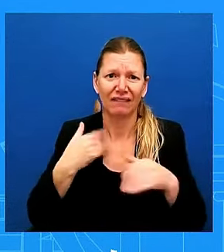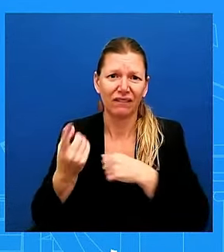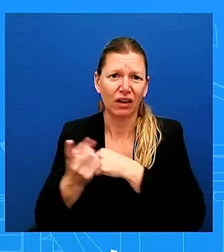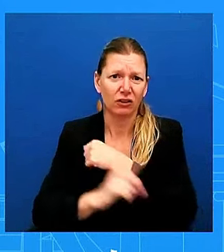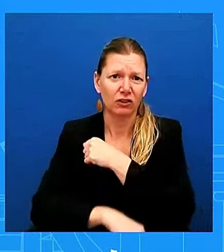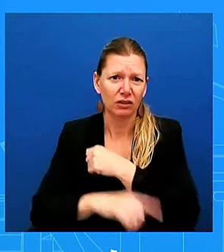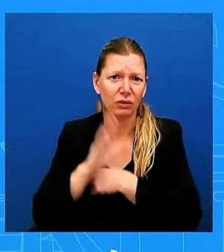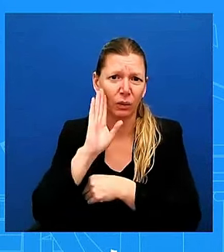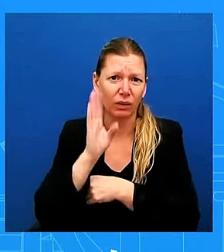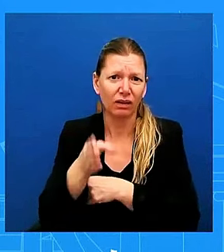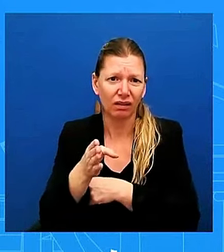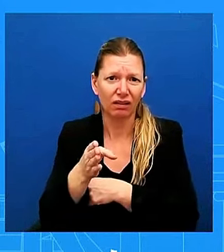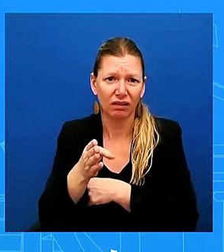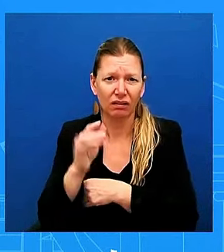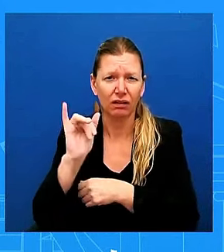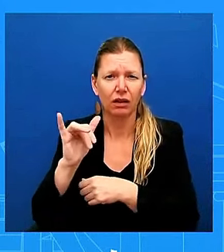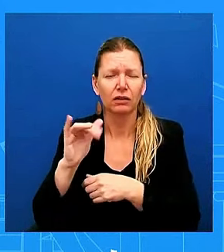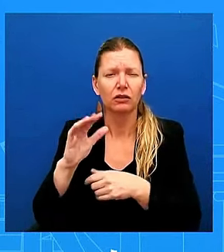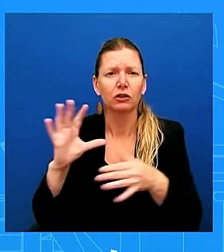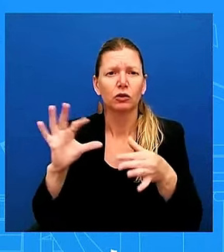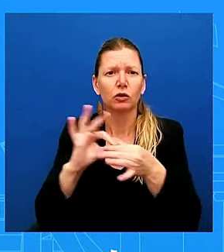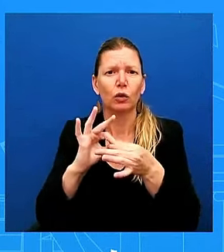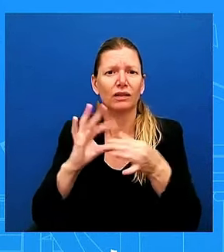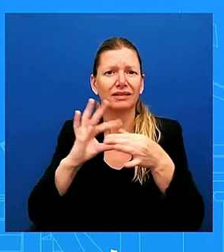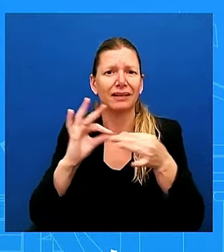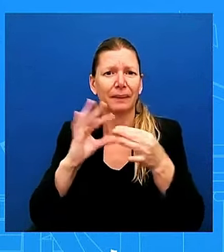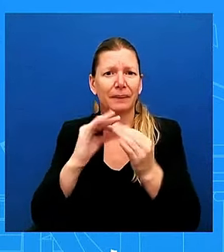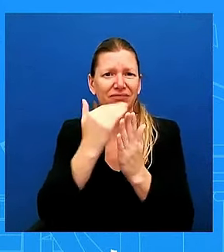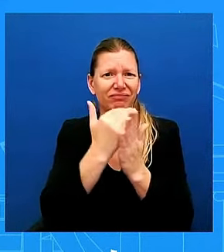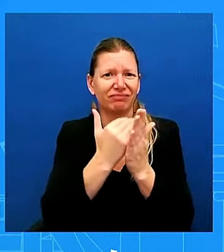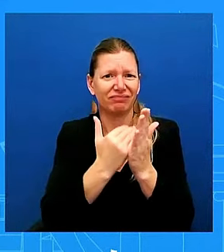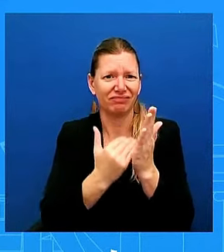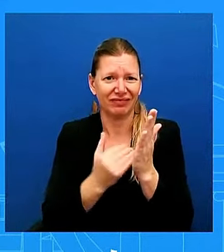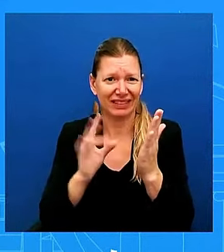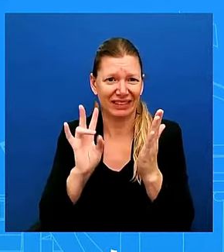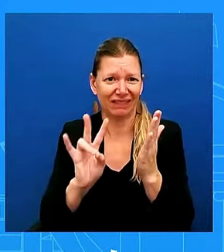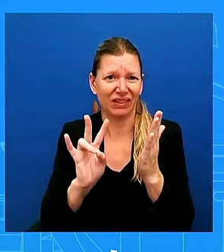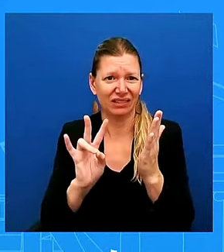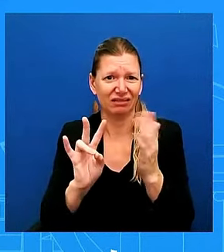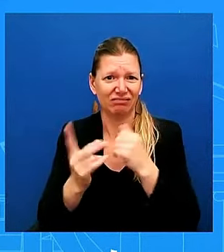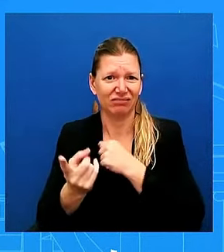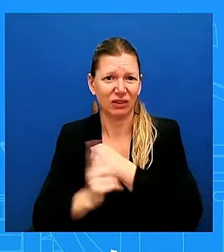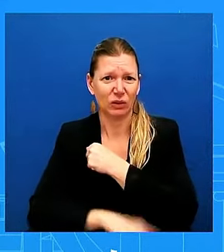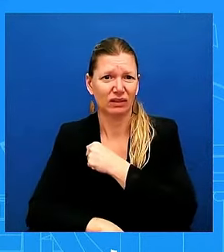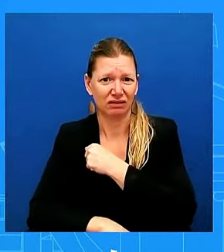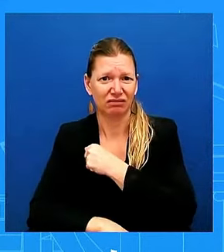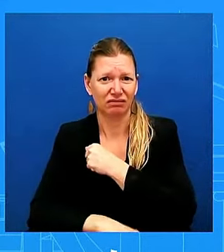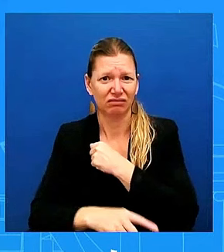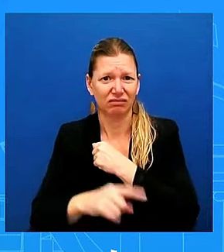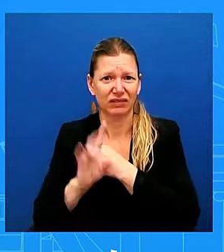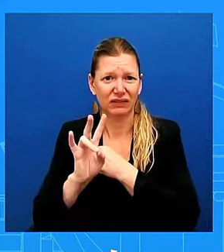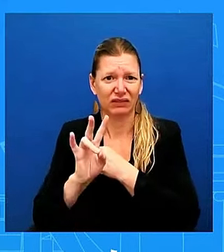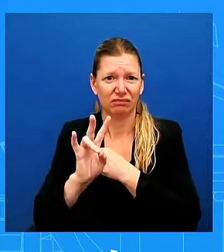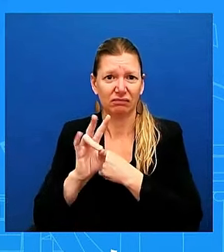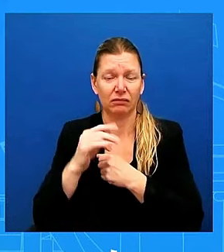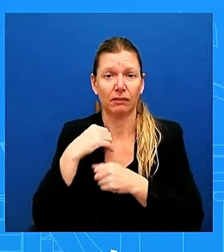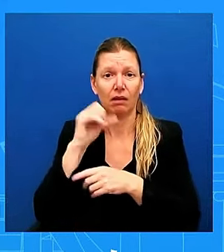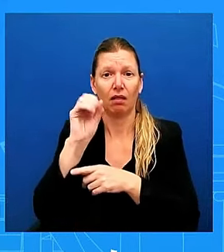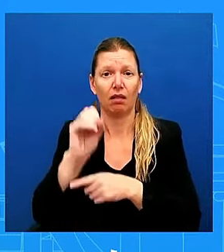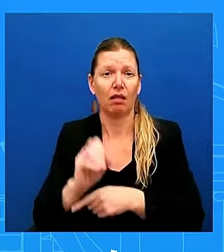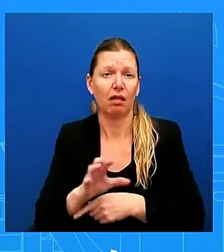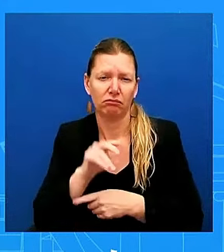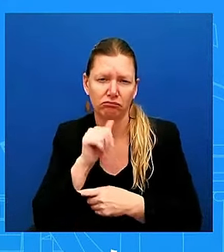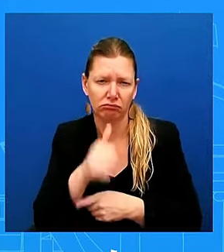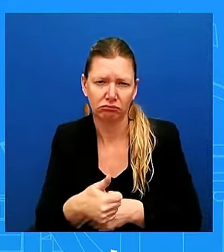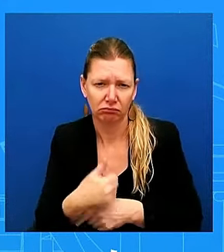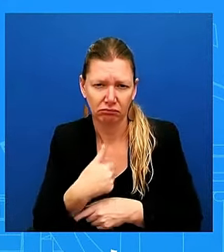those sanctions from here. Uh, but we have always said Israel has the right to defend itself. Uh, and we, and you saw just on Tuesday